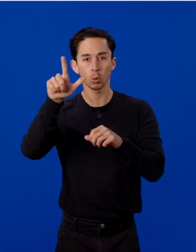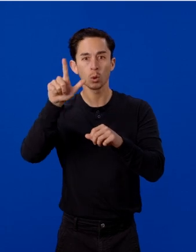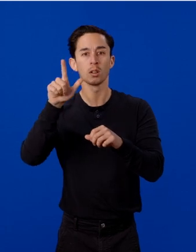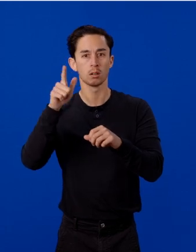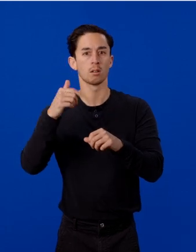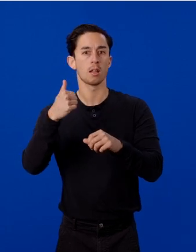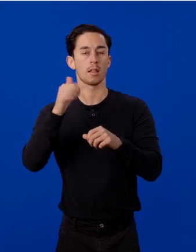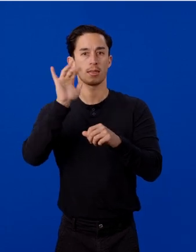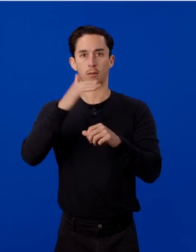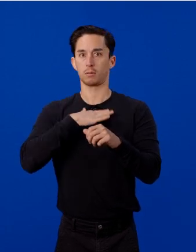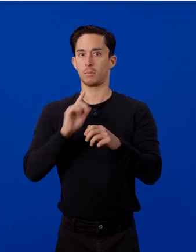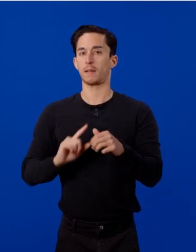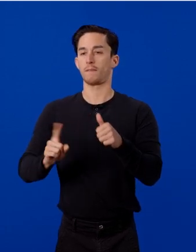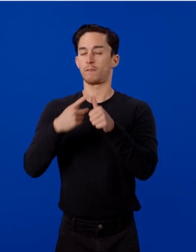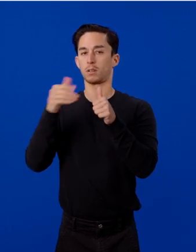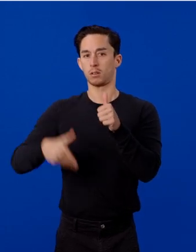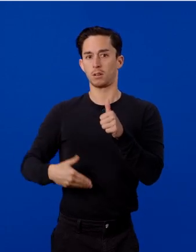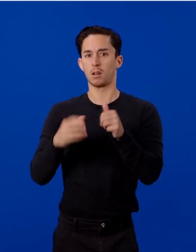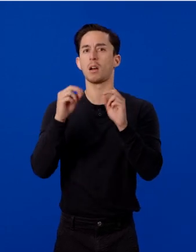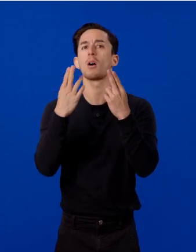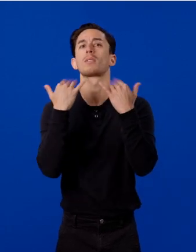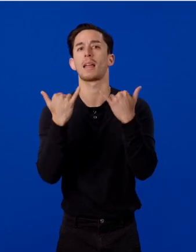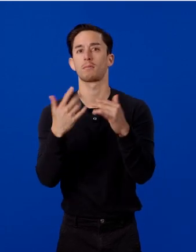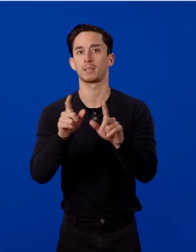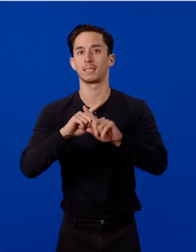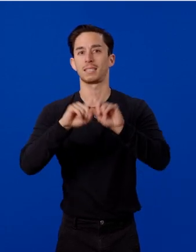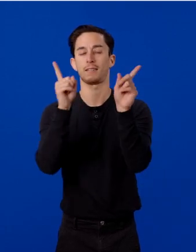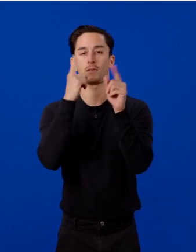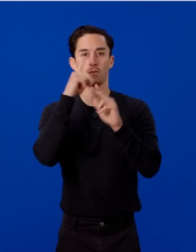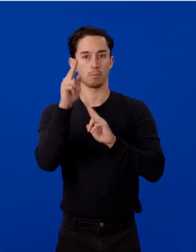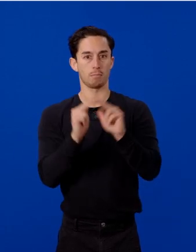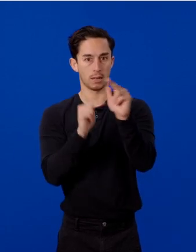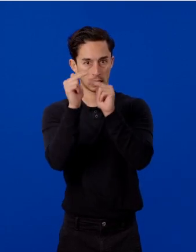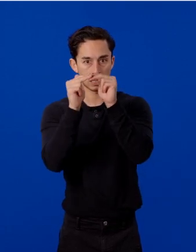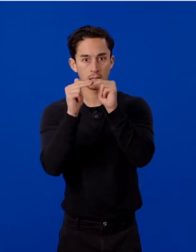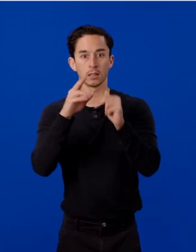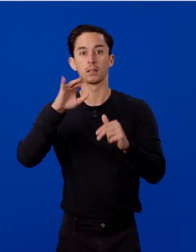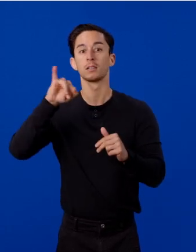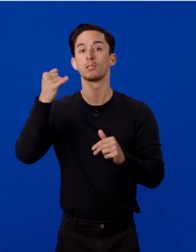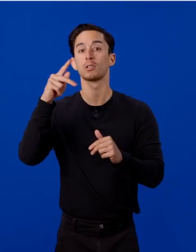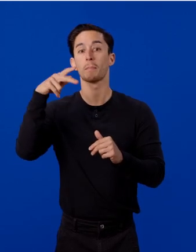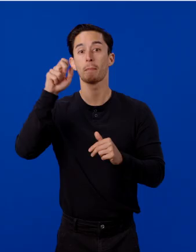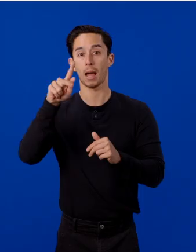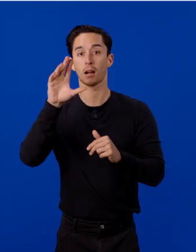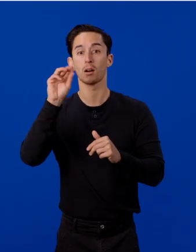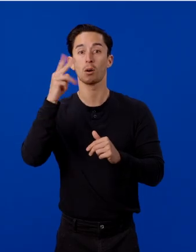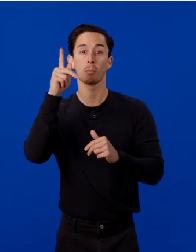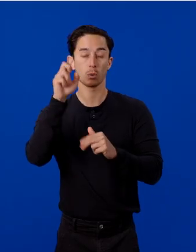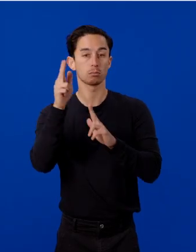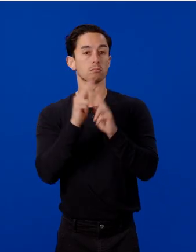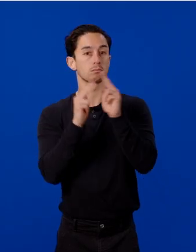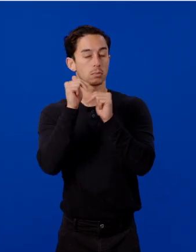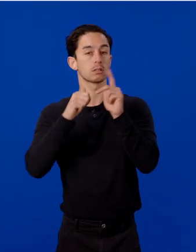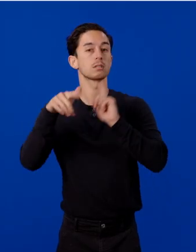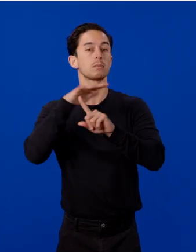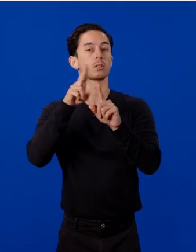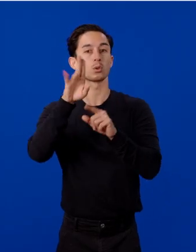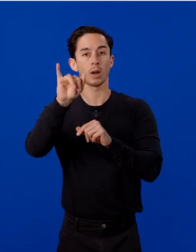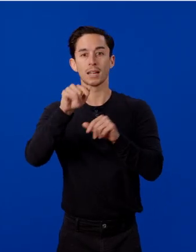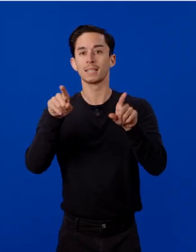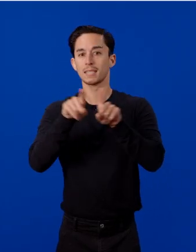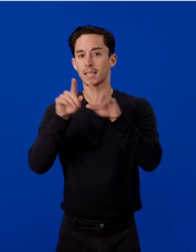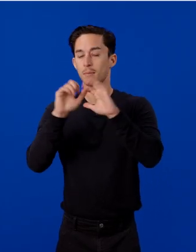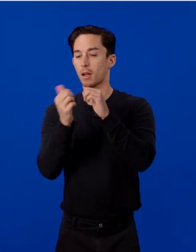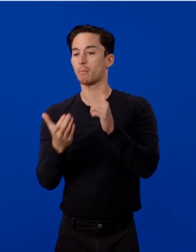clue. It would be different this time. With Jackpack Compose, I can finally build Spatial UI, the same way mobile developers build